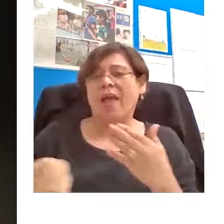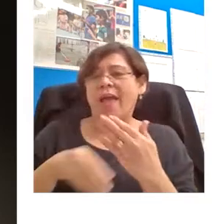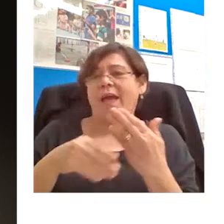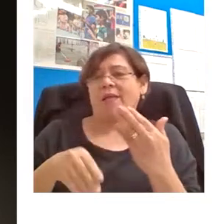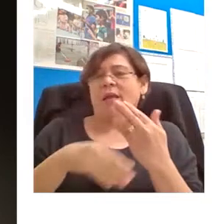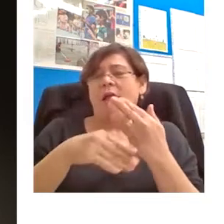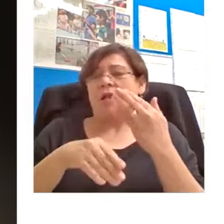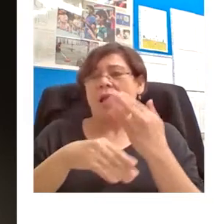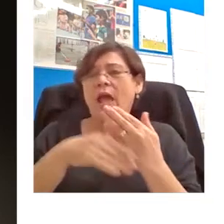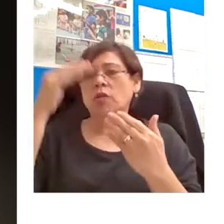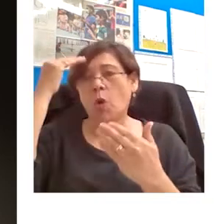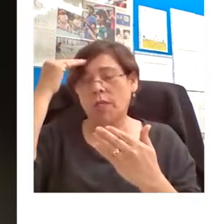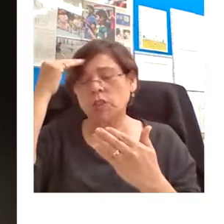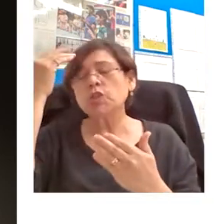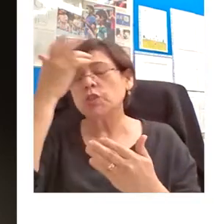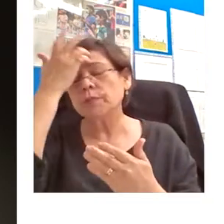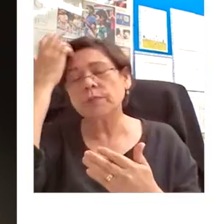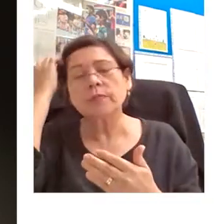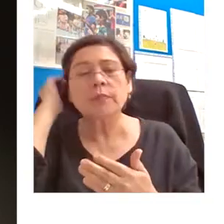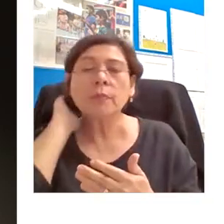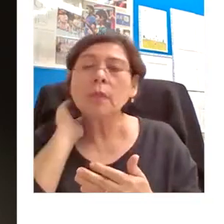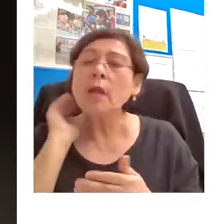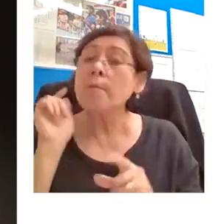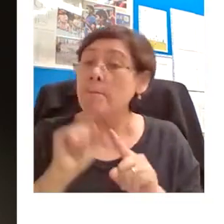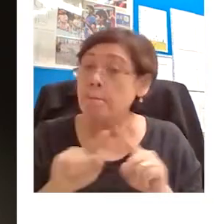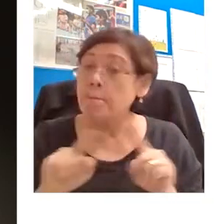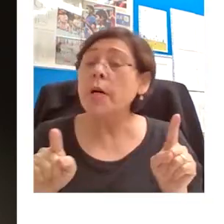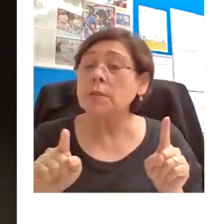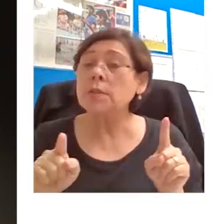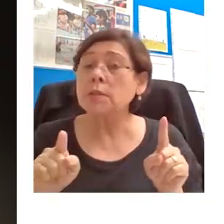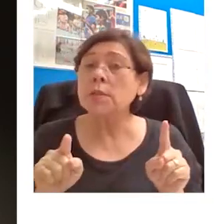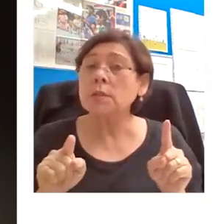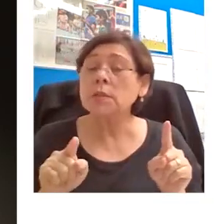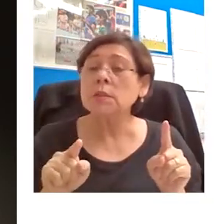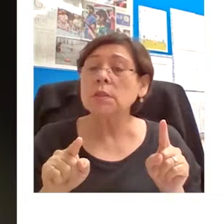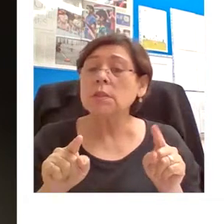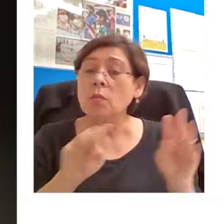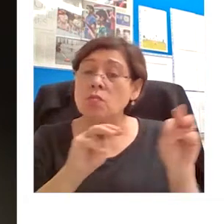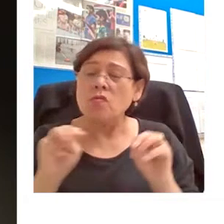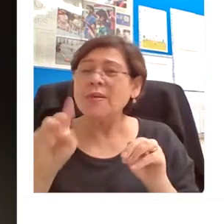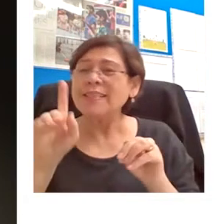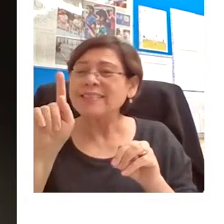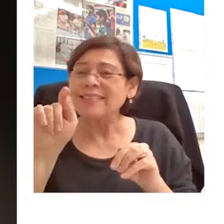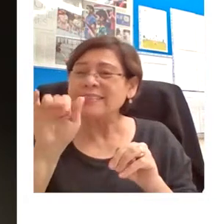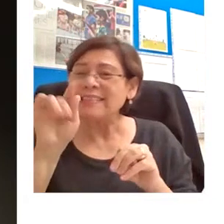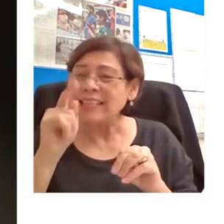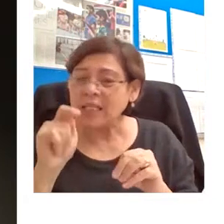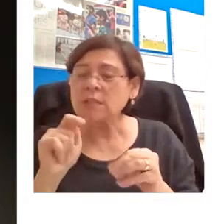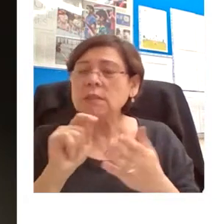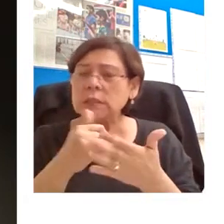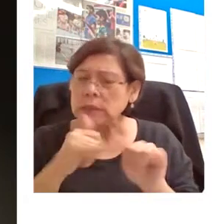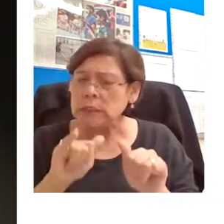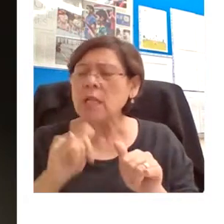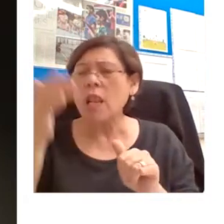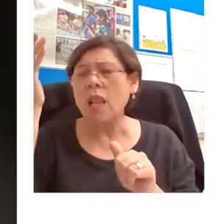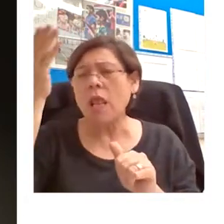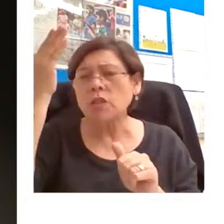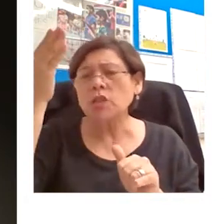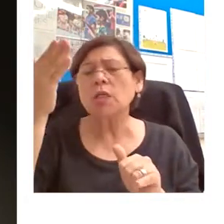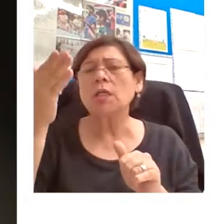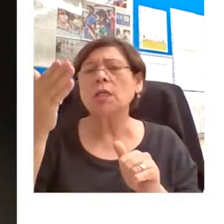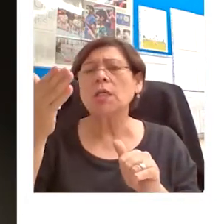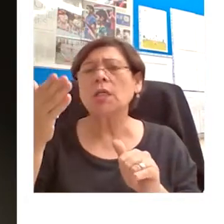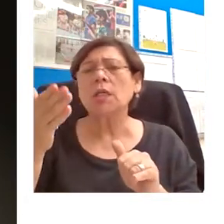material. But movable type was still about letters and texts, and the lecture was still overwhelmingly